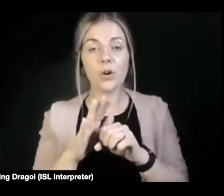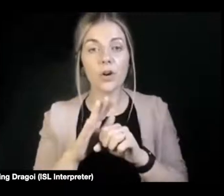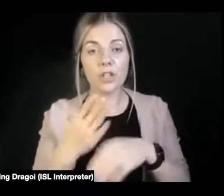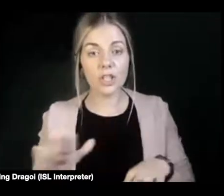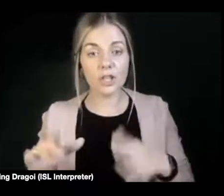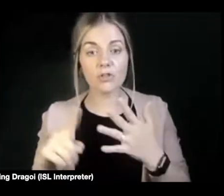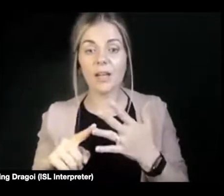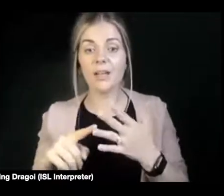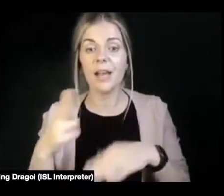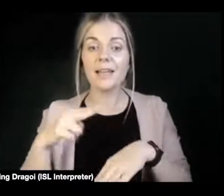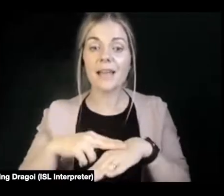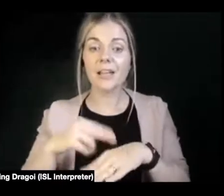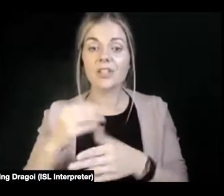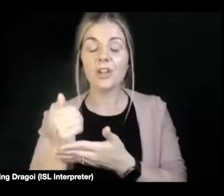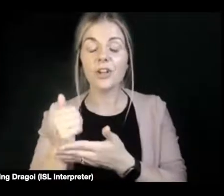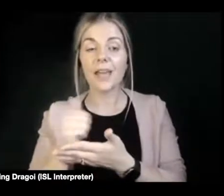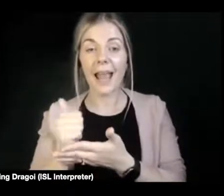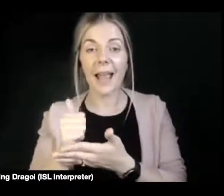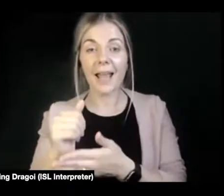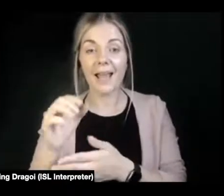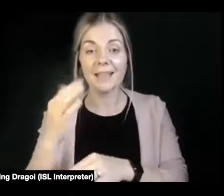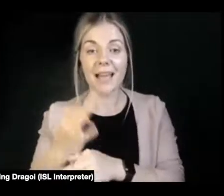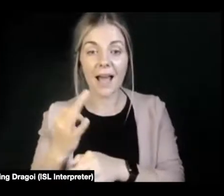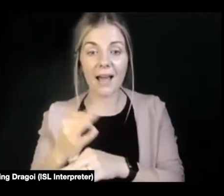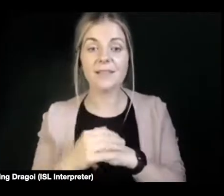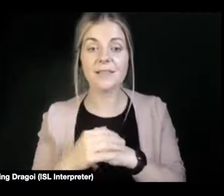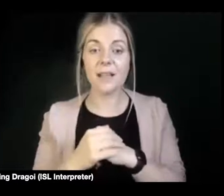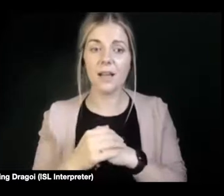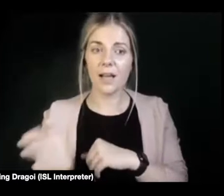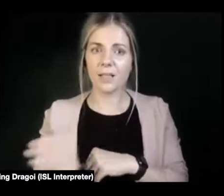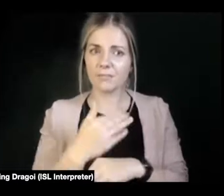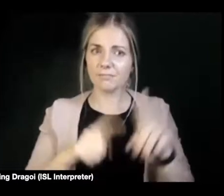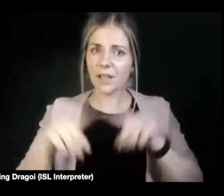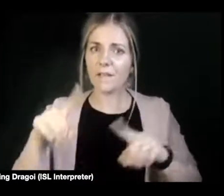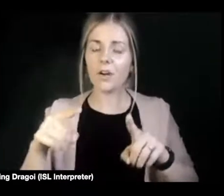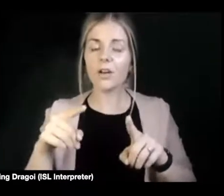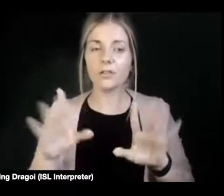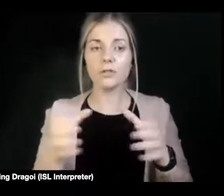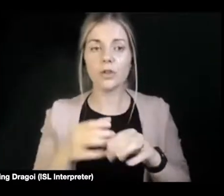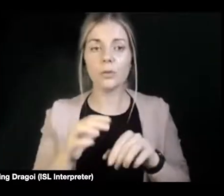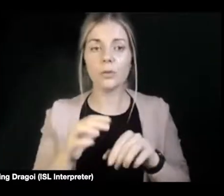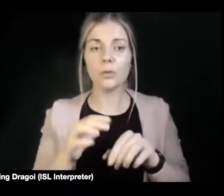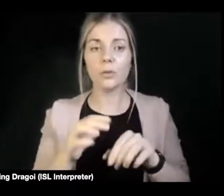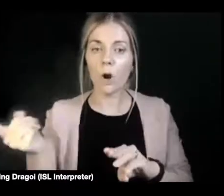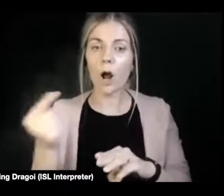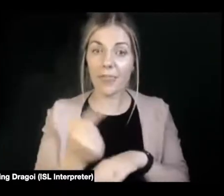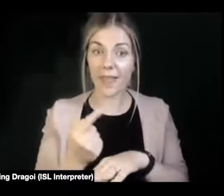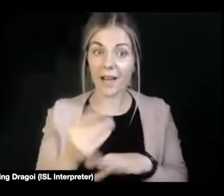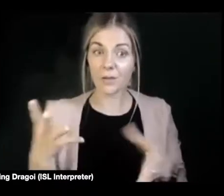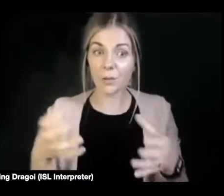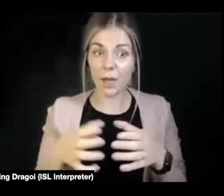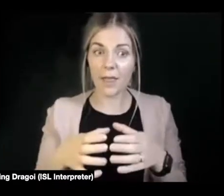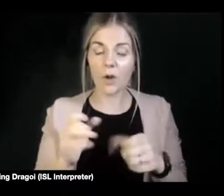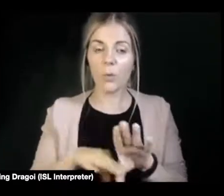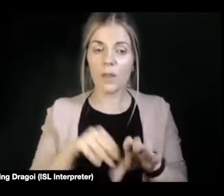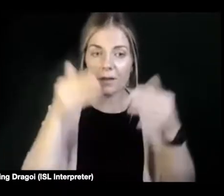a grouping, a diverse grouping of people. And we're all there together with the function or the focus of achieving, you